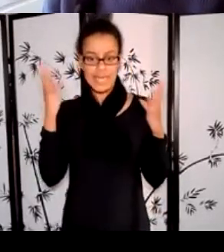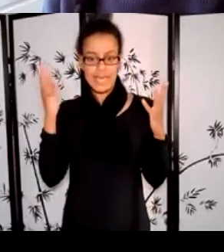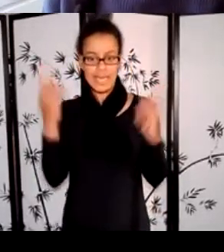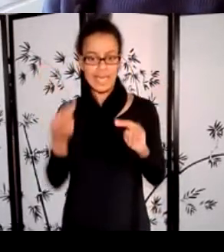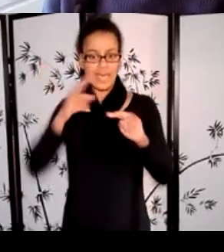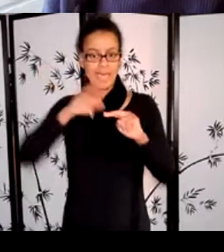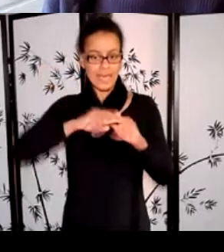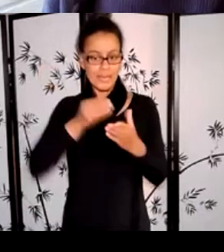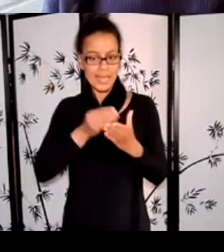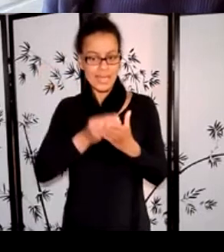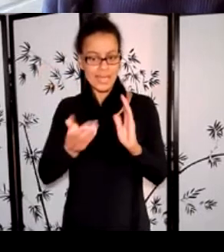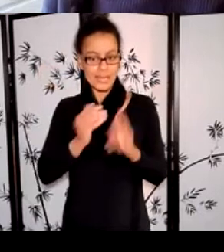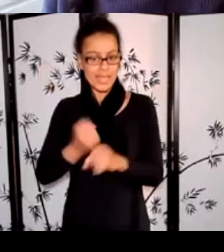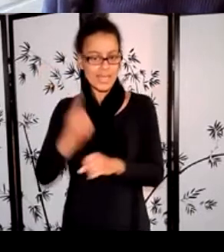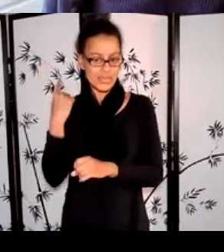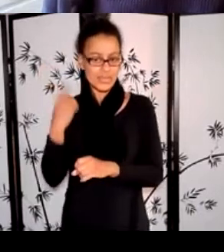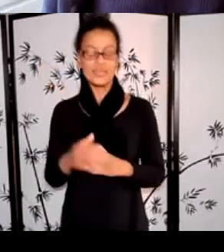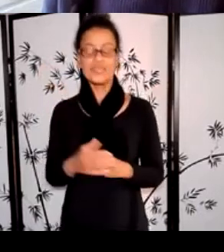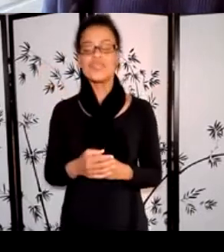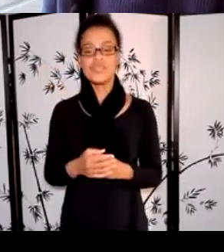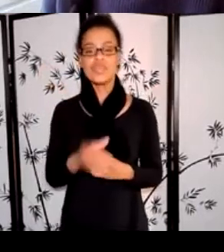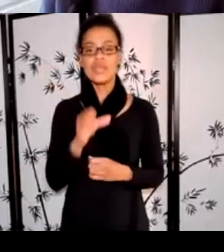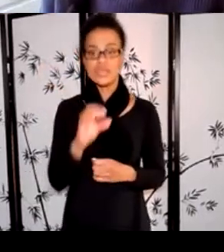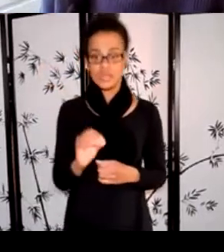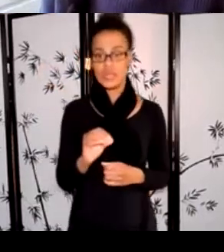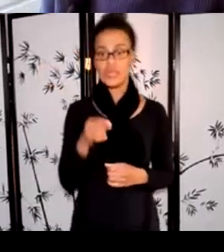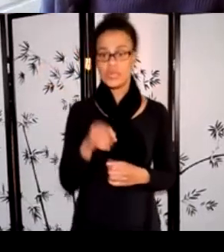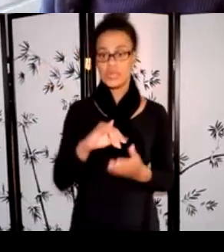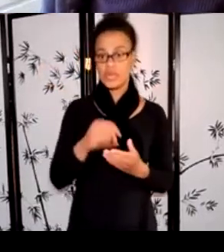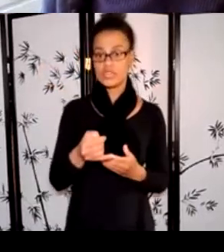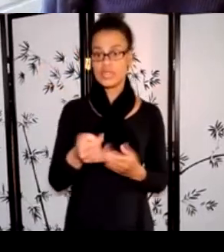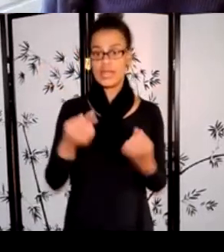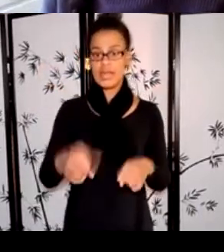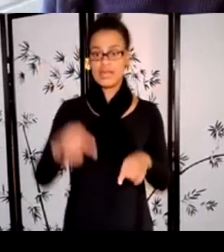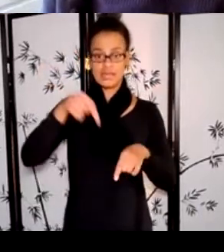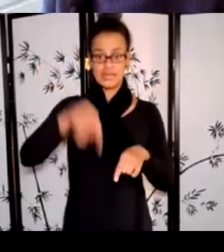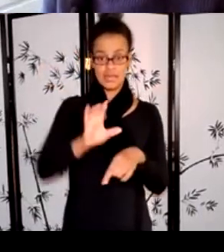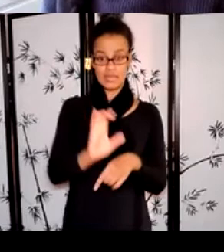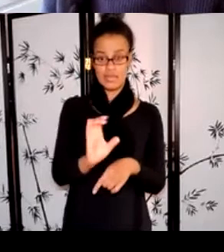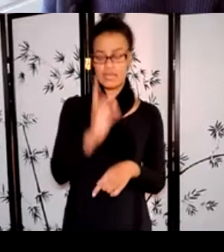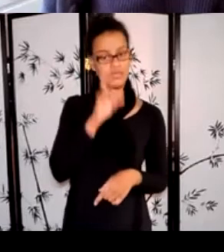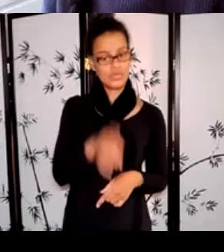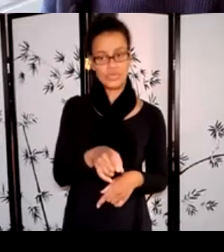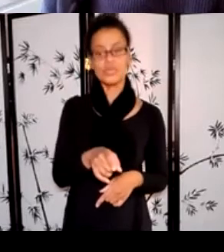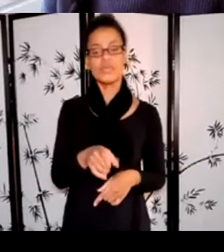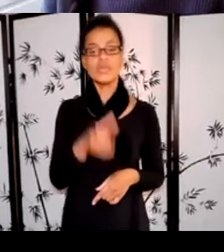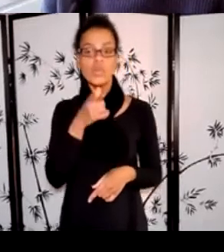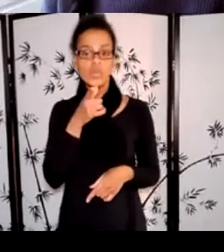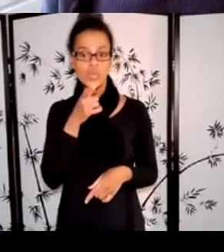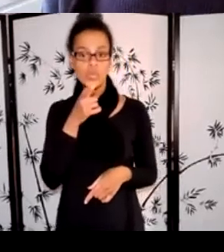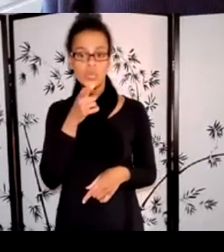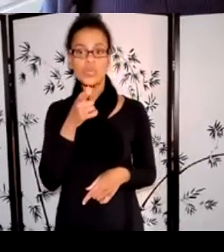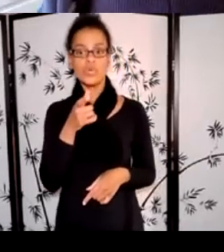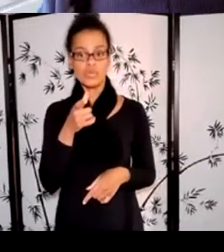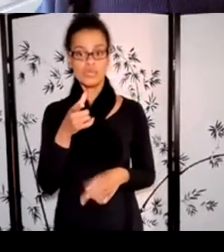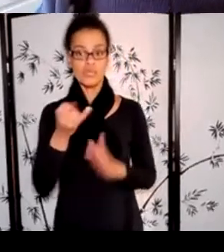place in Calgary, applicants must either be Calgary-based or be able to demonstrate that the majority of their work is accessible to the